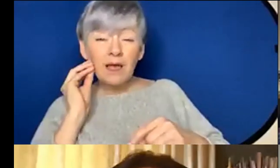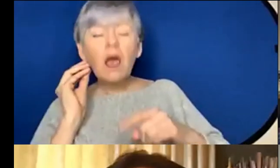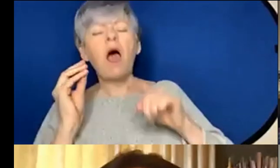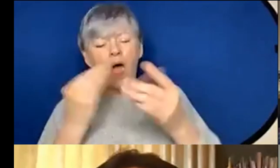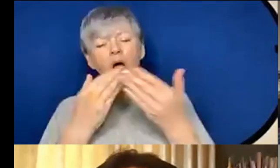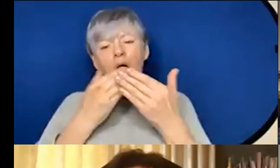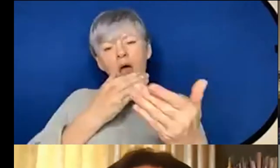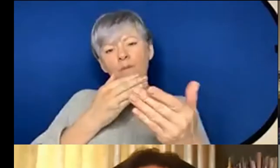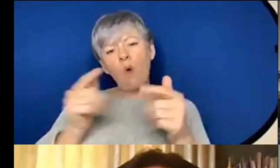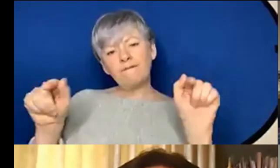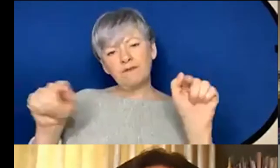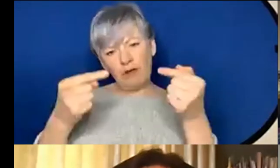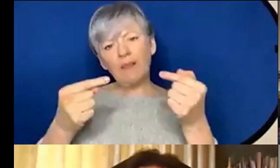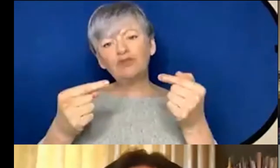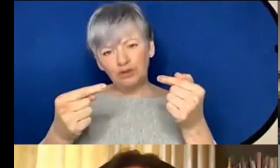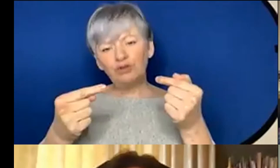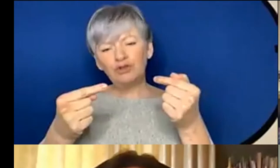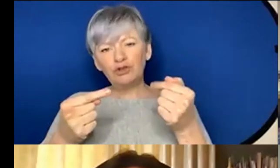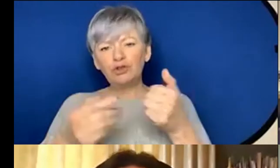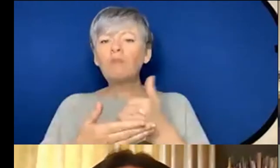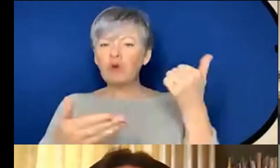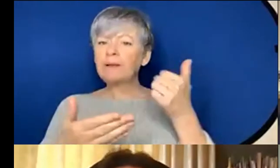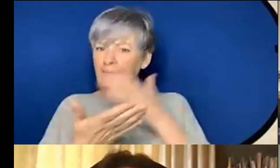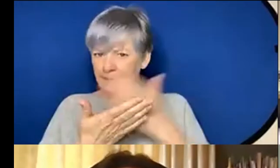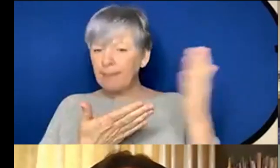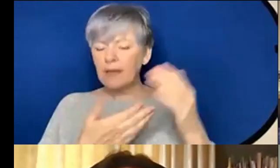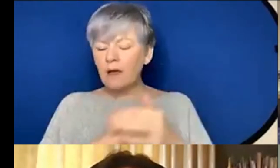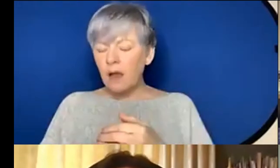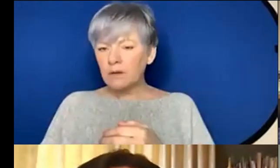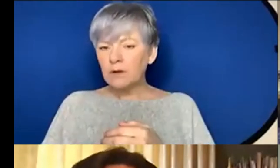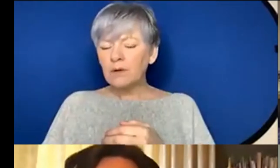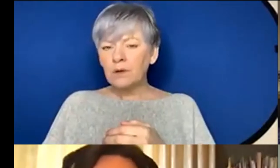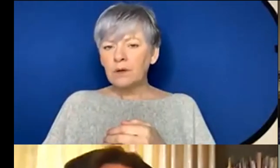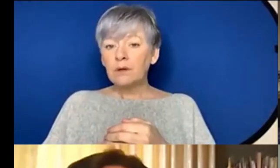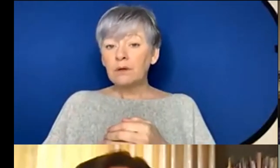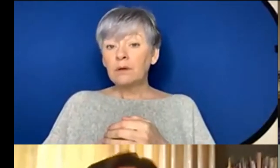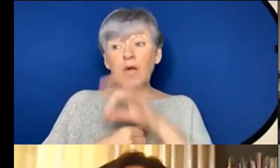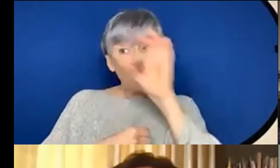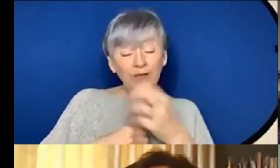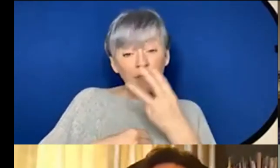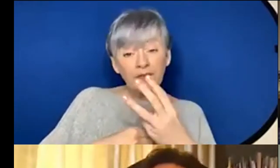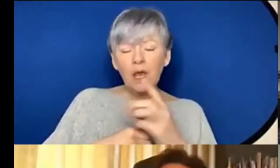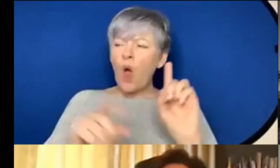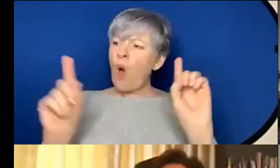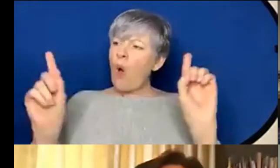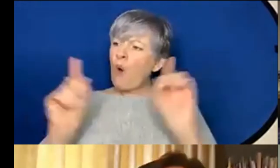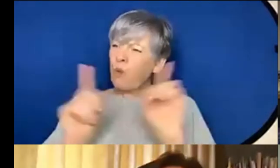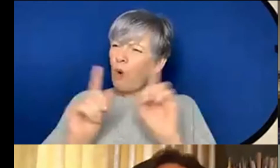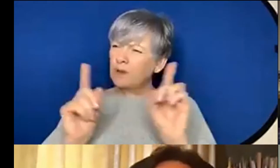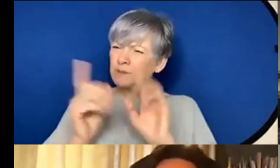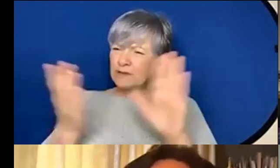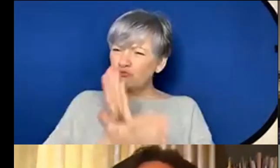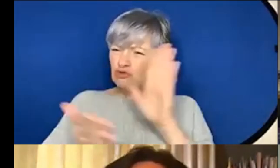um brilliant that's really clear um question number three uh what has been most enjoyable